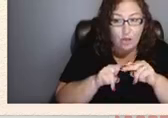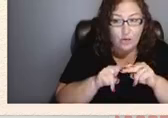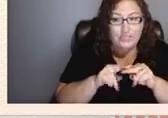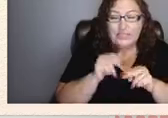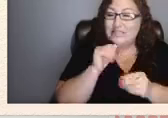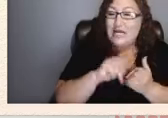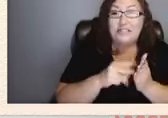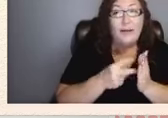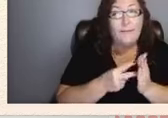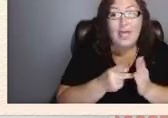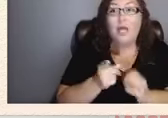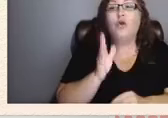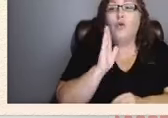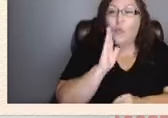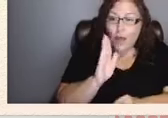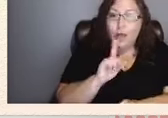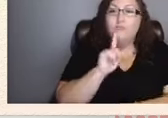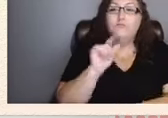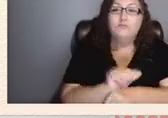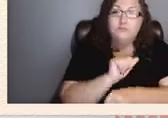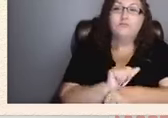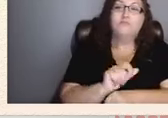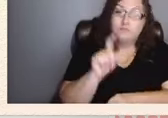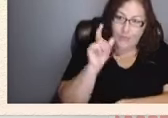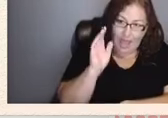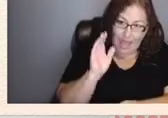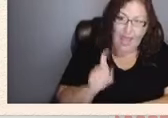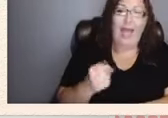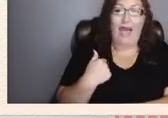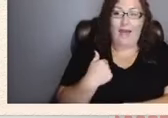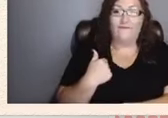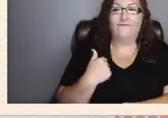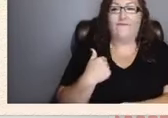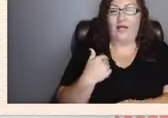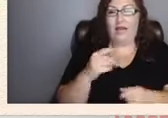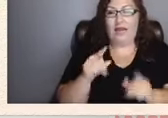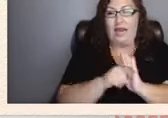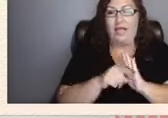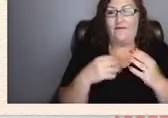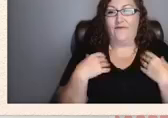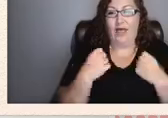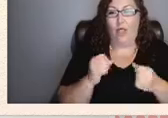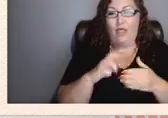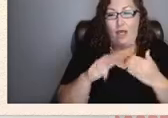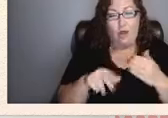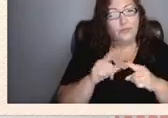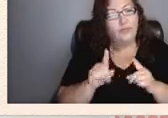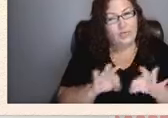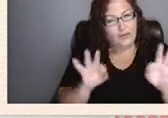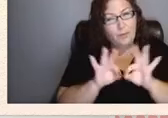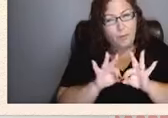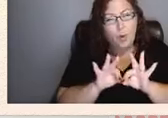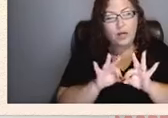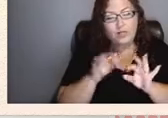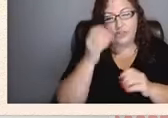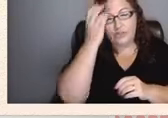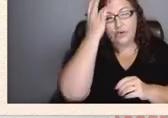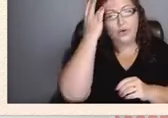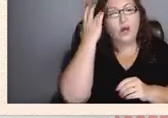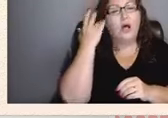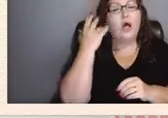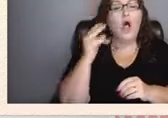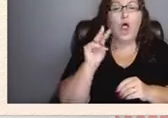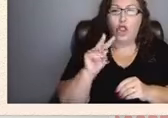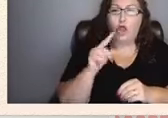that you're going to have negative health outcomes but it's important to look at our